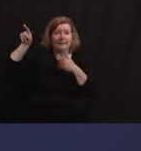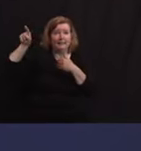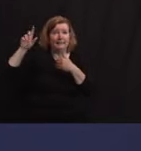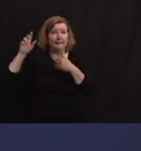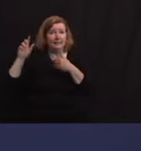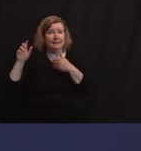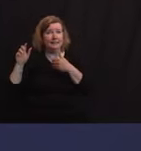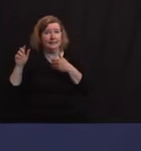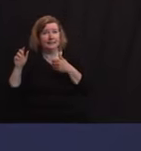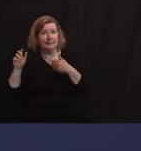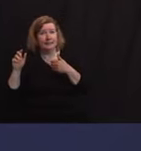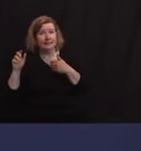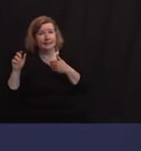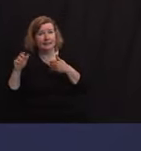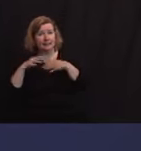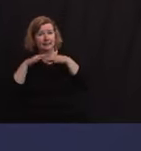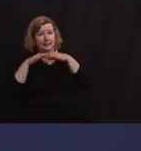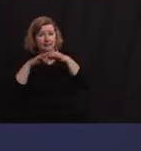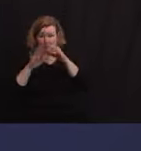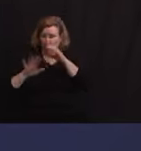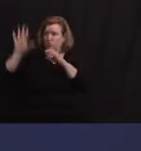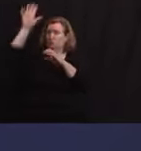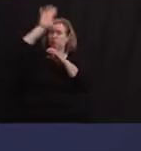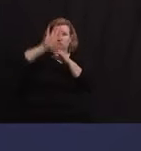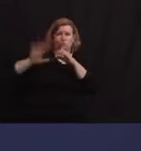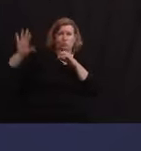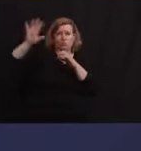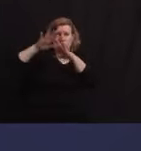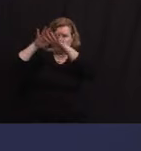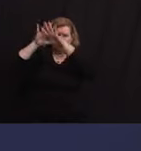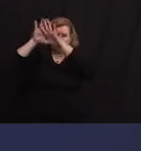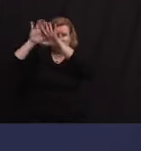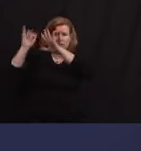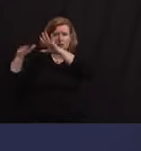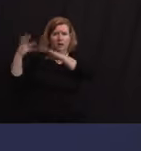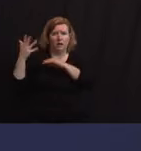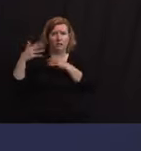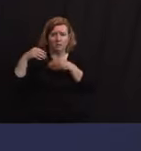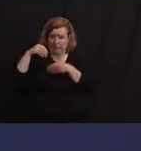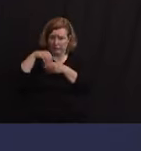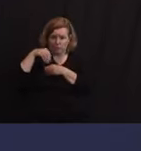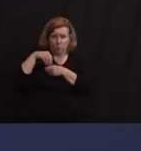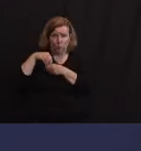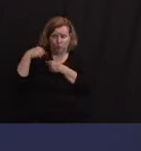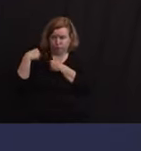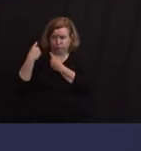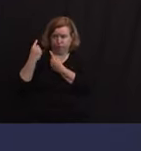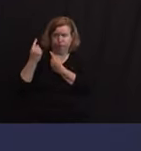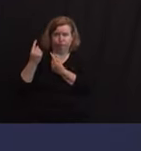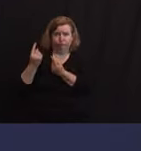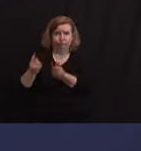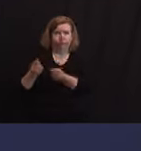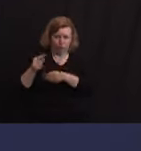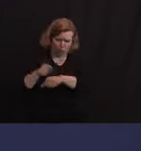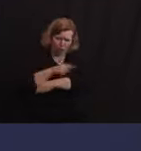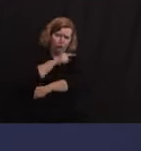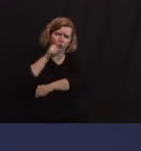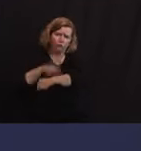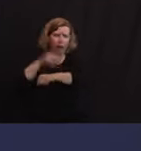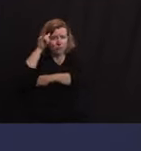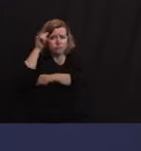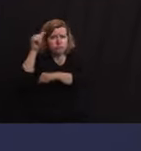state in the nation, the densest region. We've been indoors for most of our lives the past four to six months.